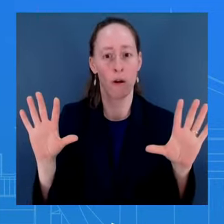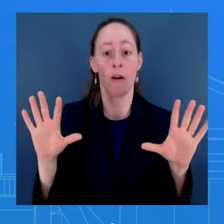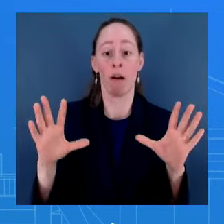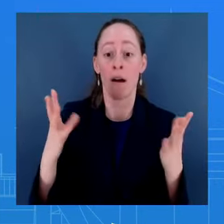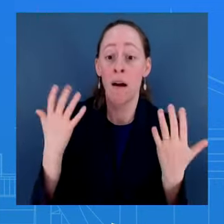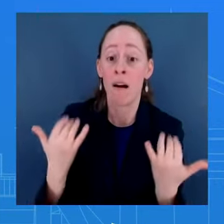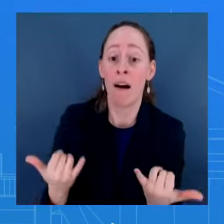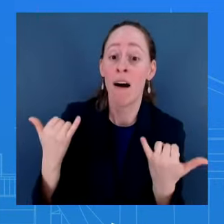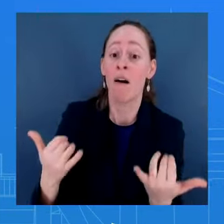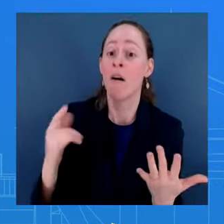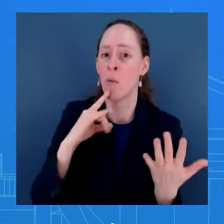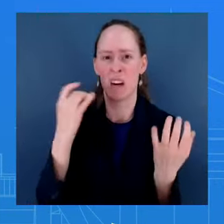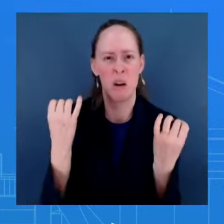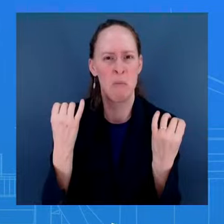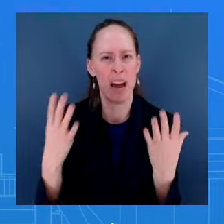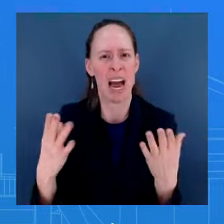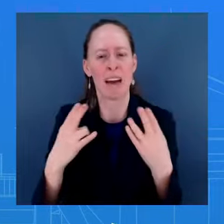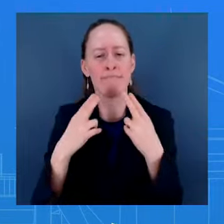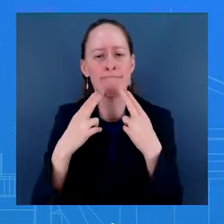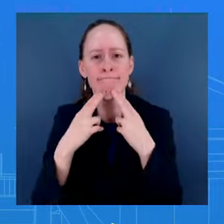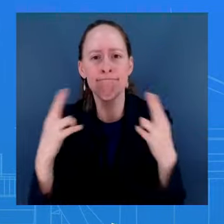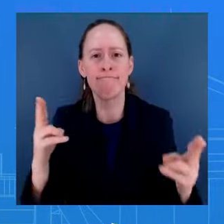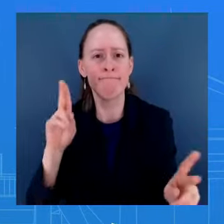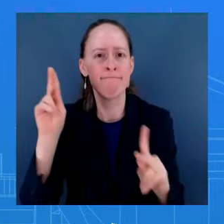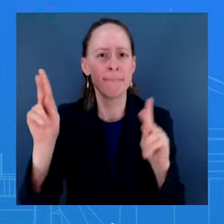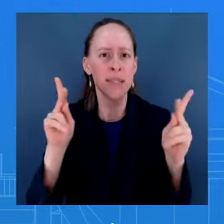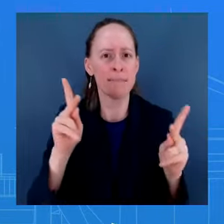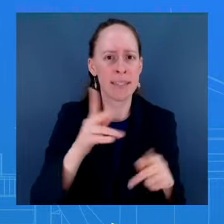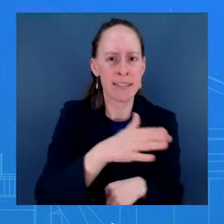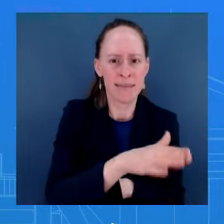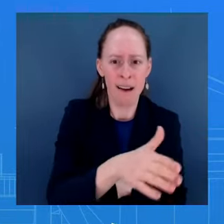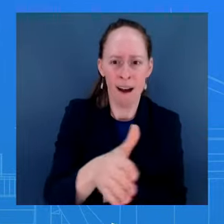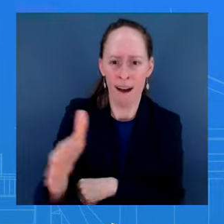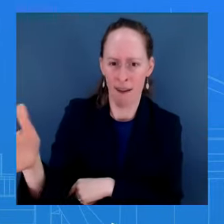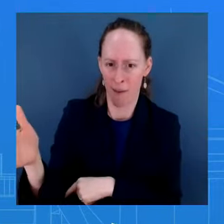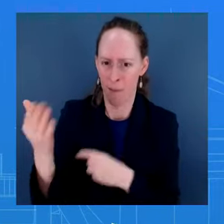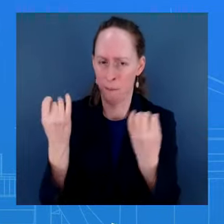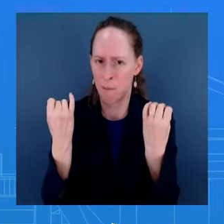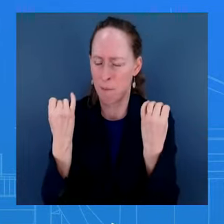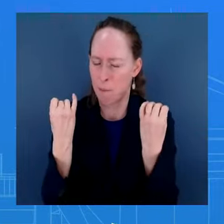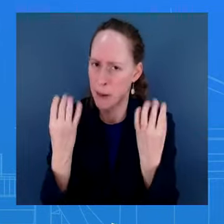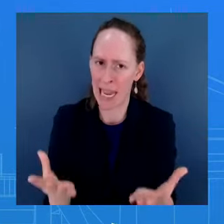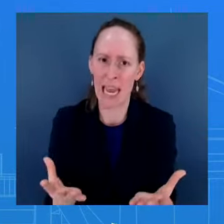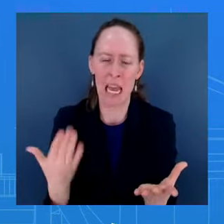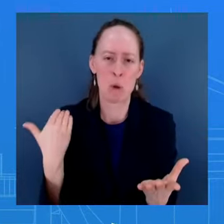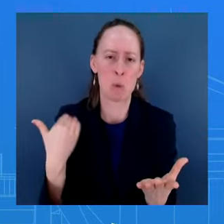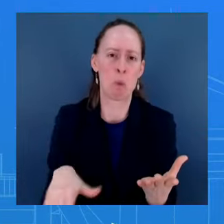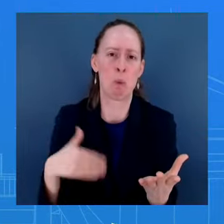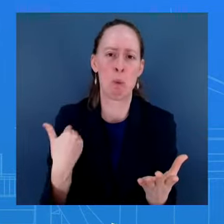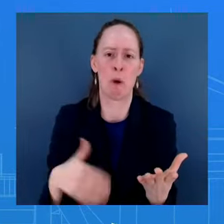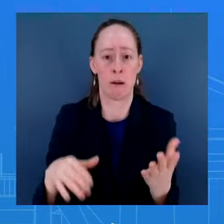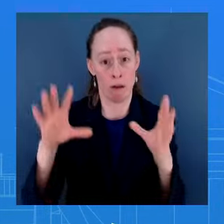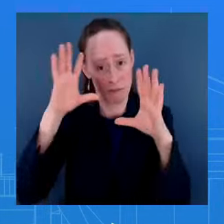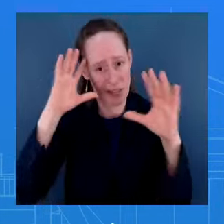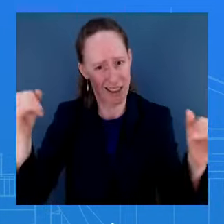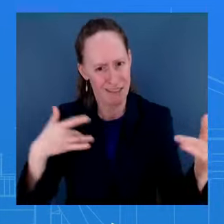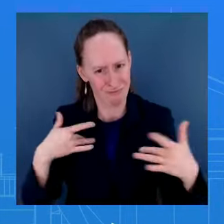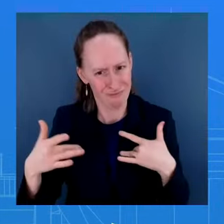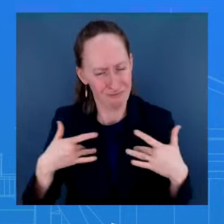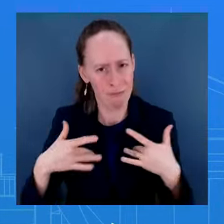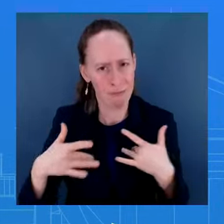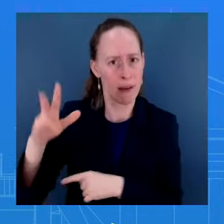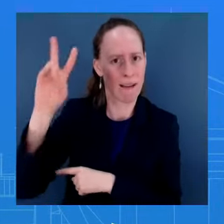killed in this conflict. It's far too many. And the President understands that. The Vice President understands that. This entire administration understands that.